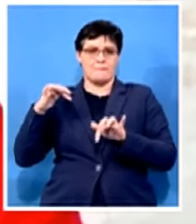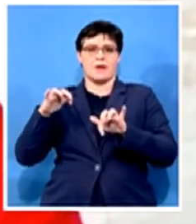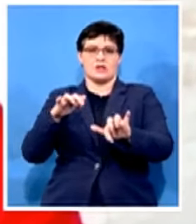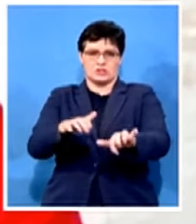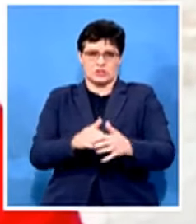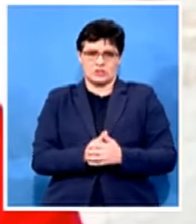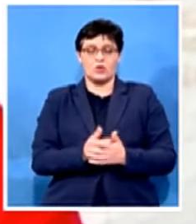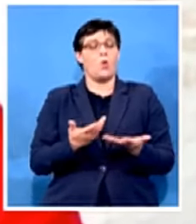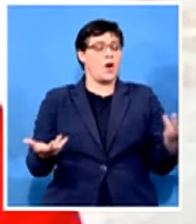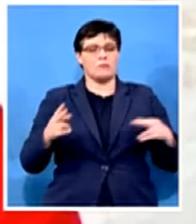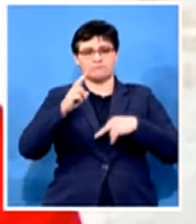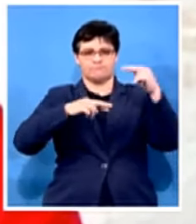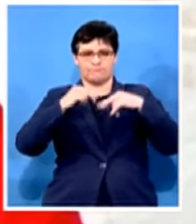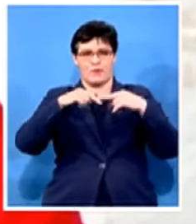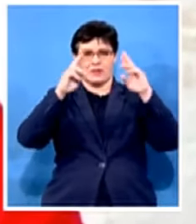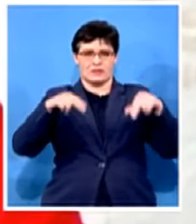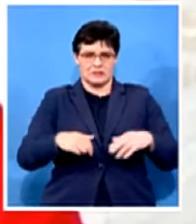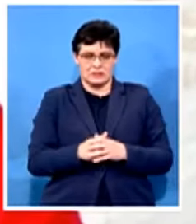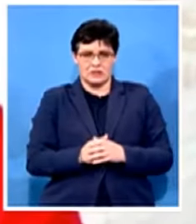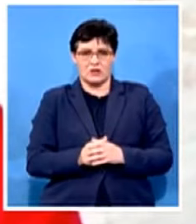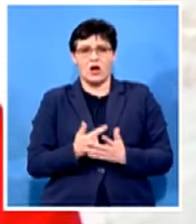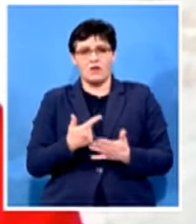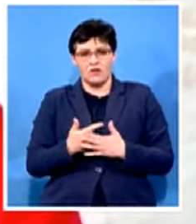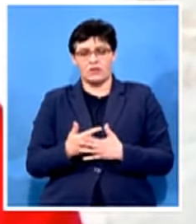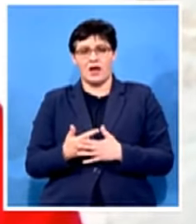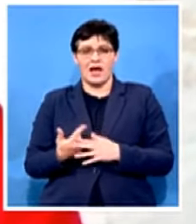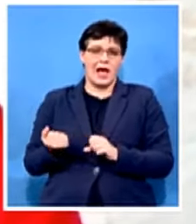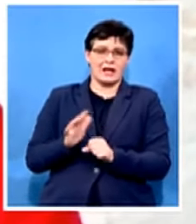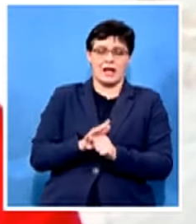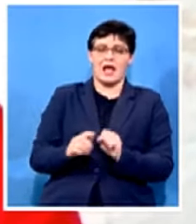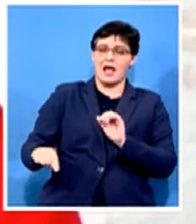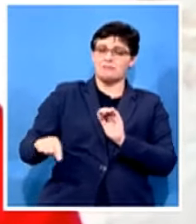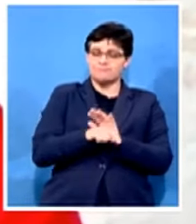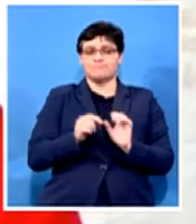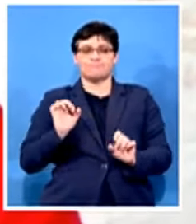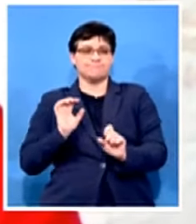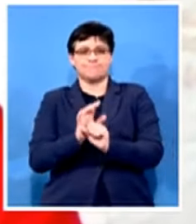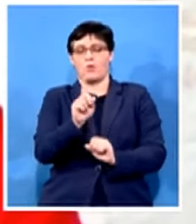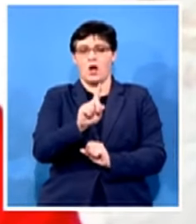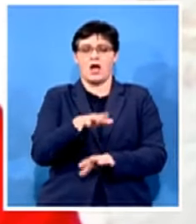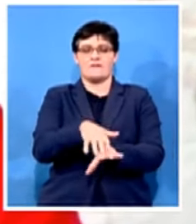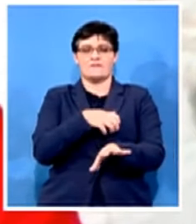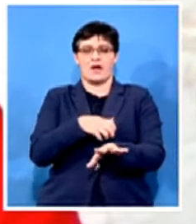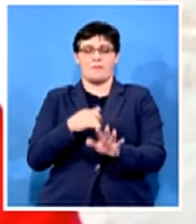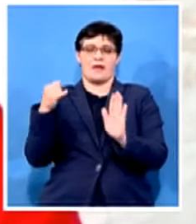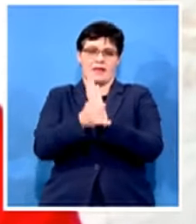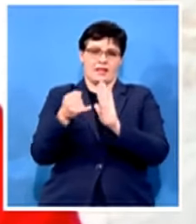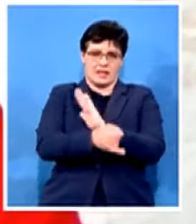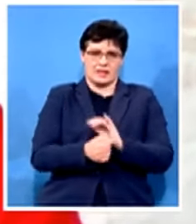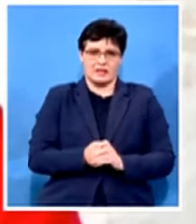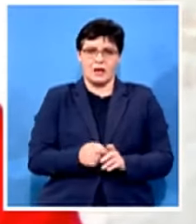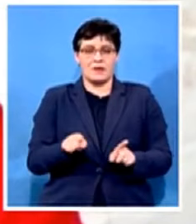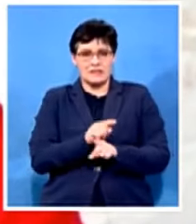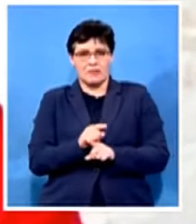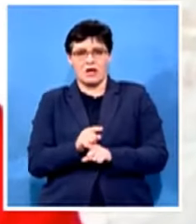goals of acting against farm killings but in the same event they threatened war on our